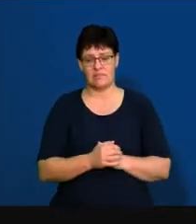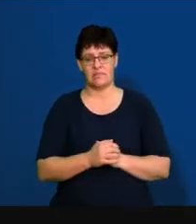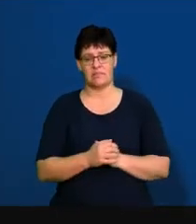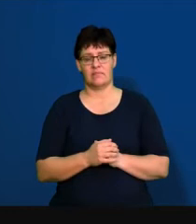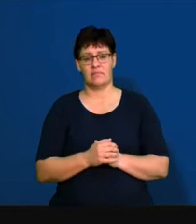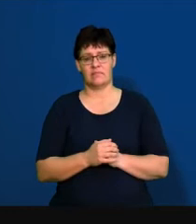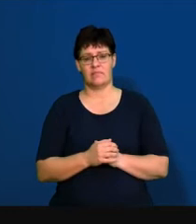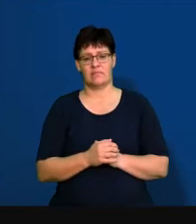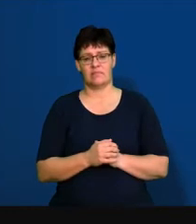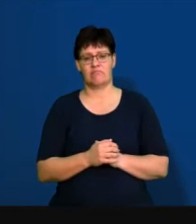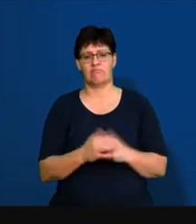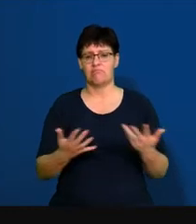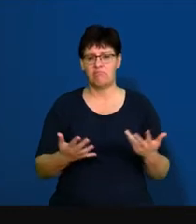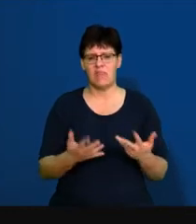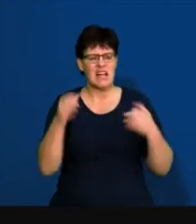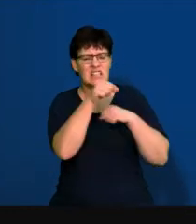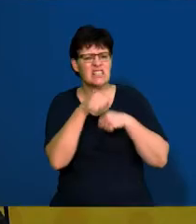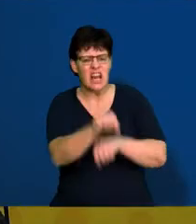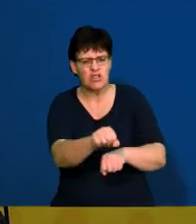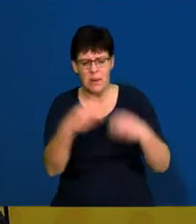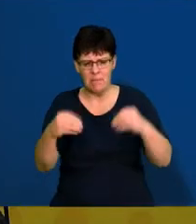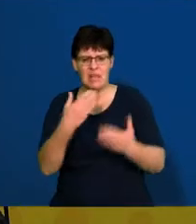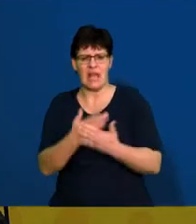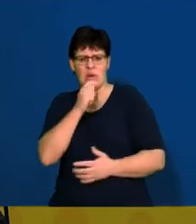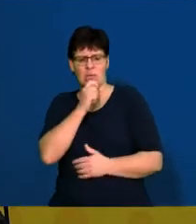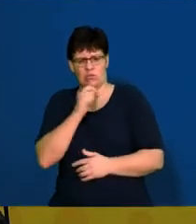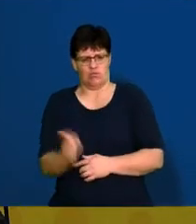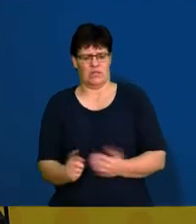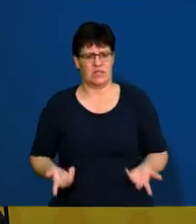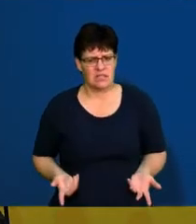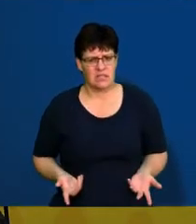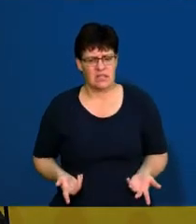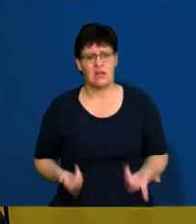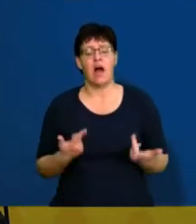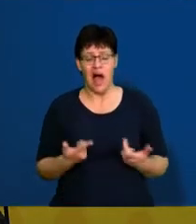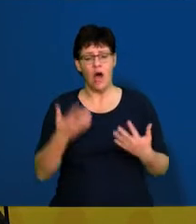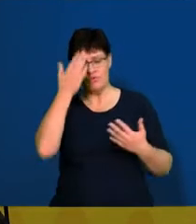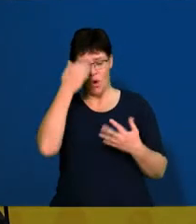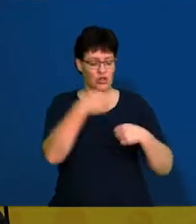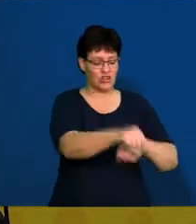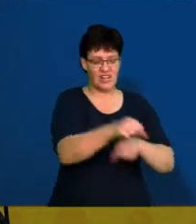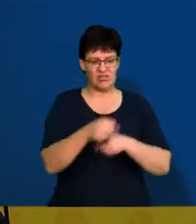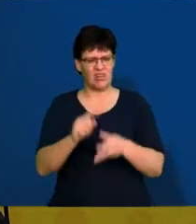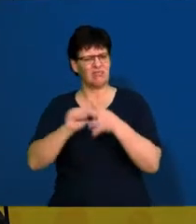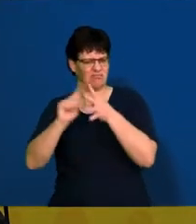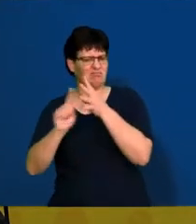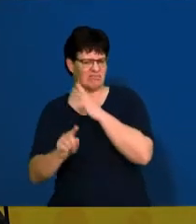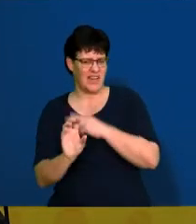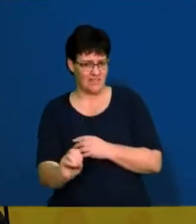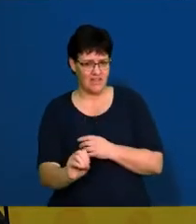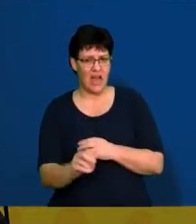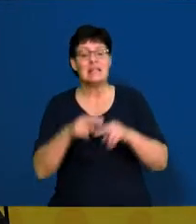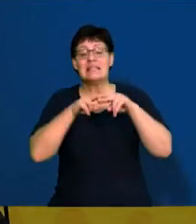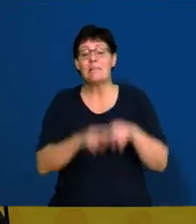All right. So what strategies can the business use? You'll know that there's different strategies, and it will also be determined by